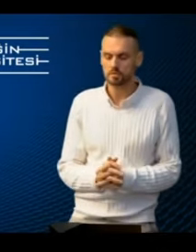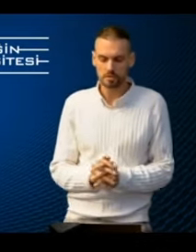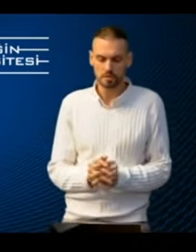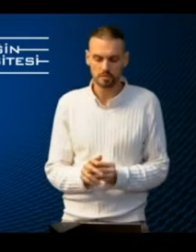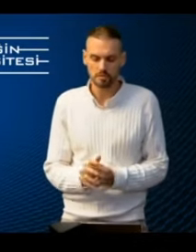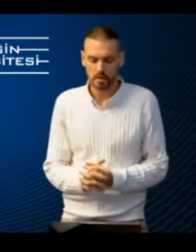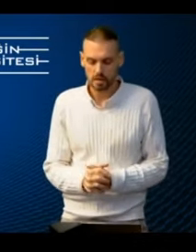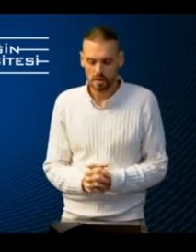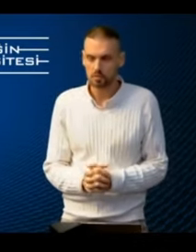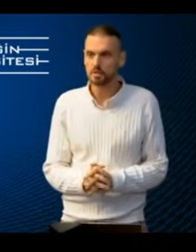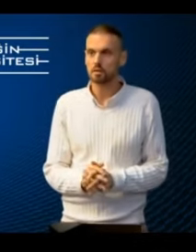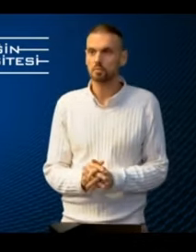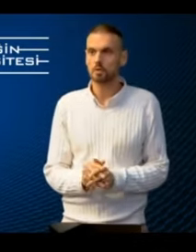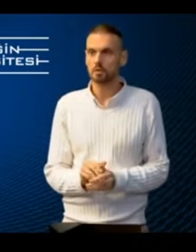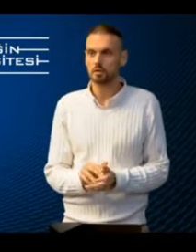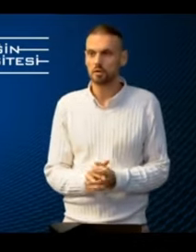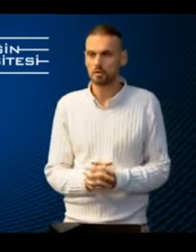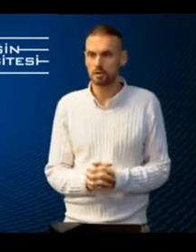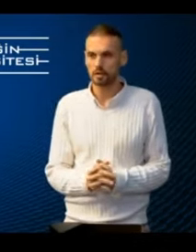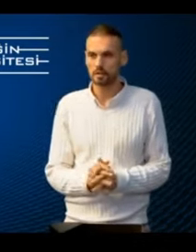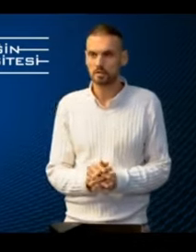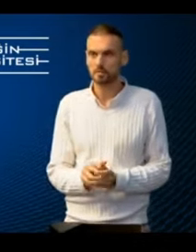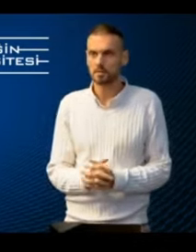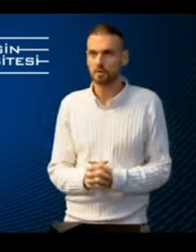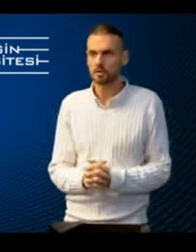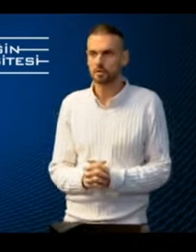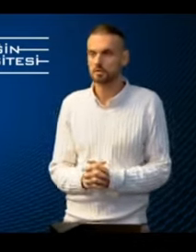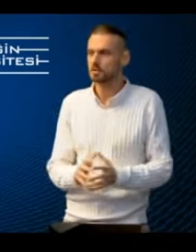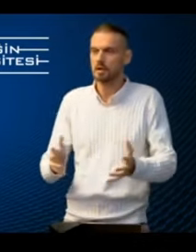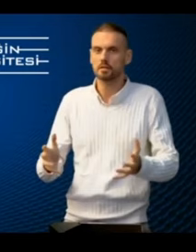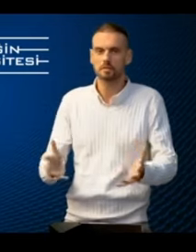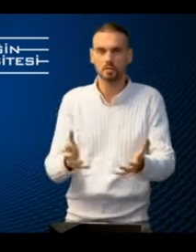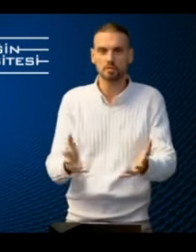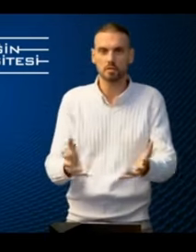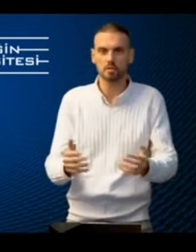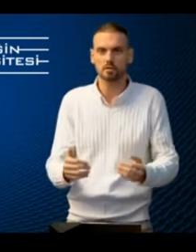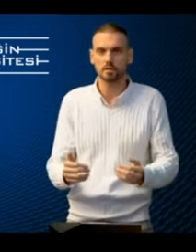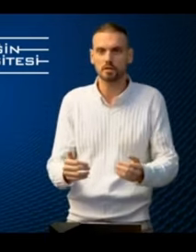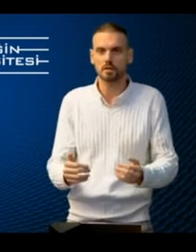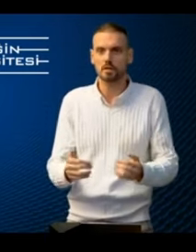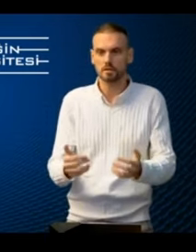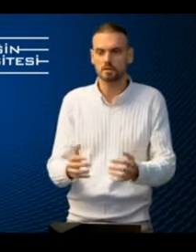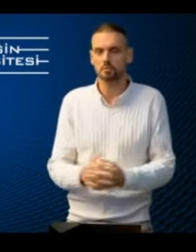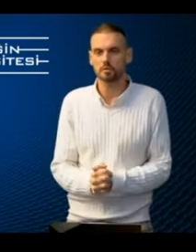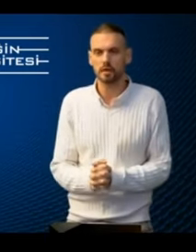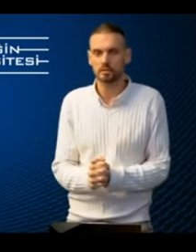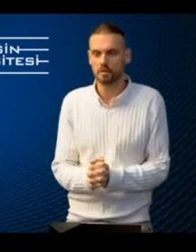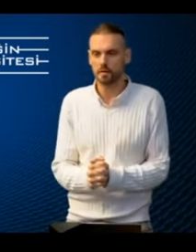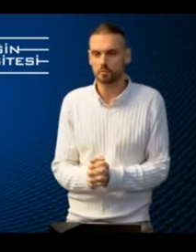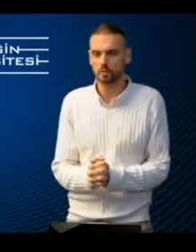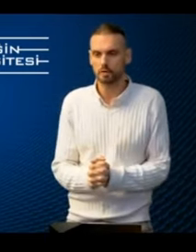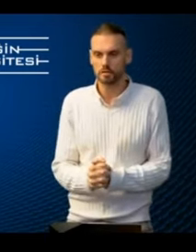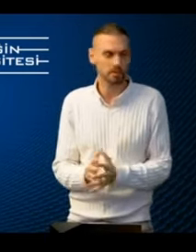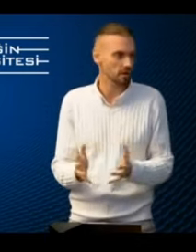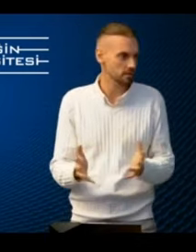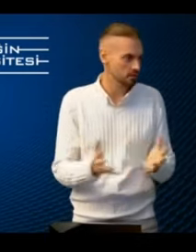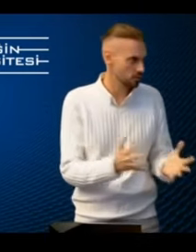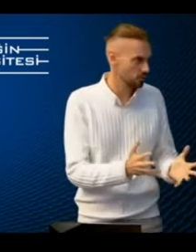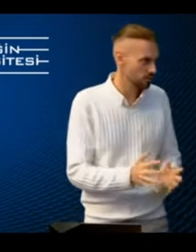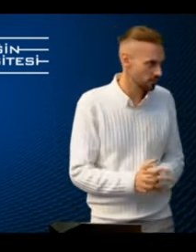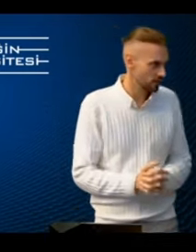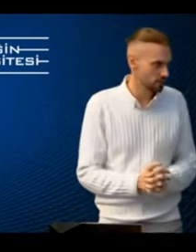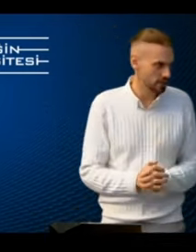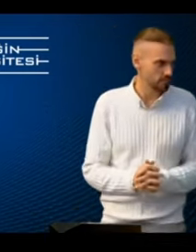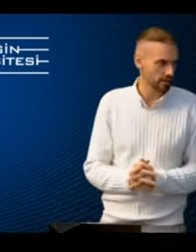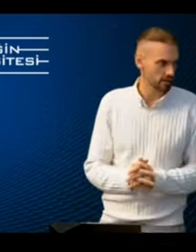for various regions, and we started working on collecting these best practices. And as you have seen already, Istanbul Grand Airport is a fantastic